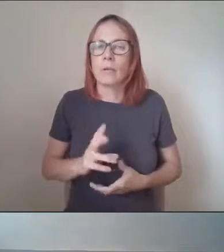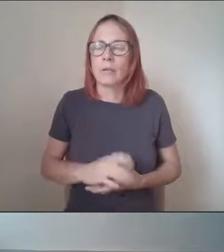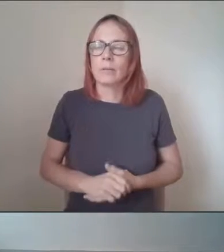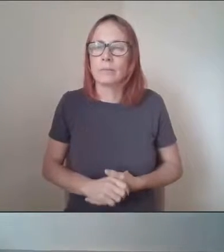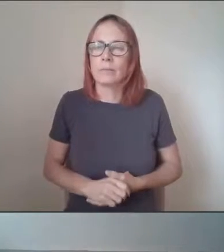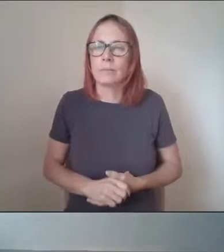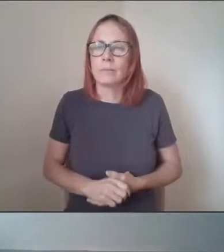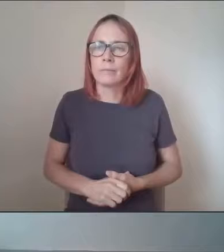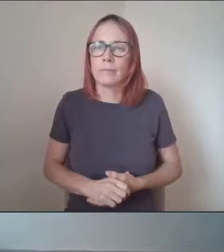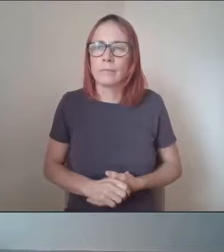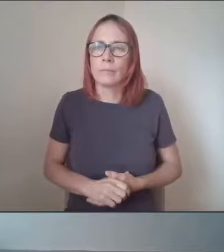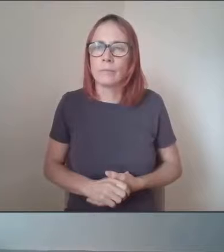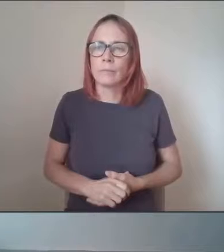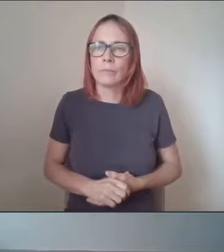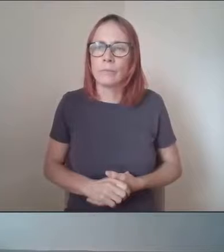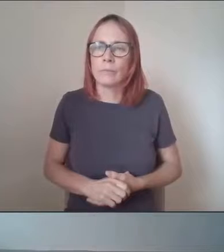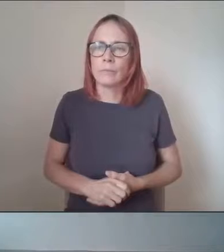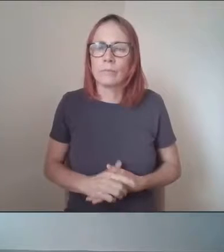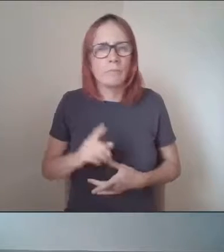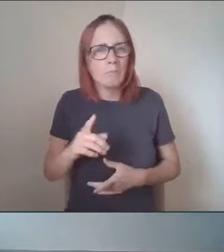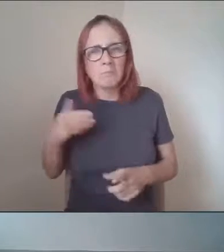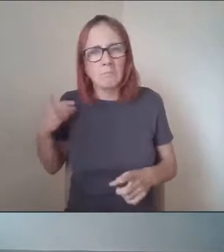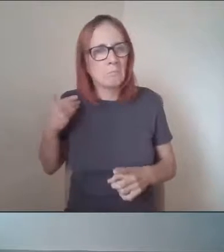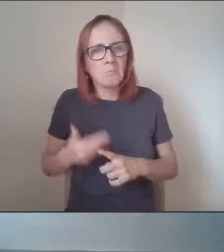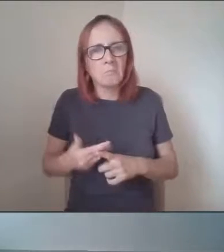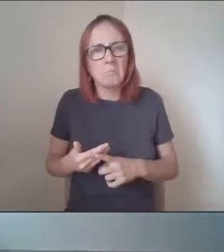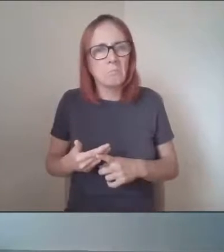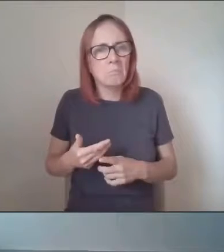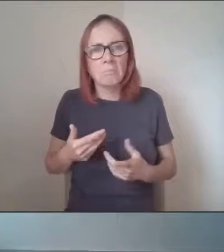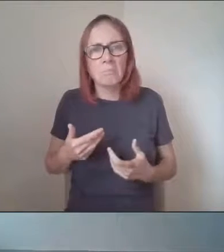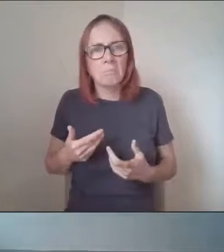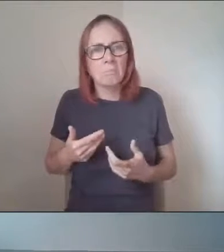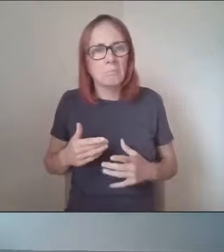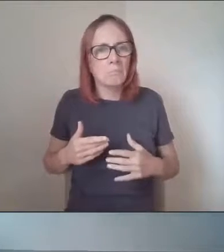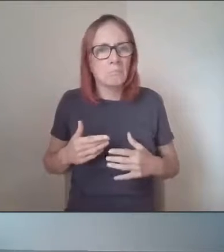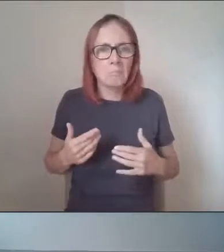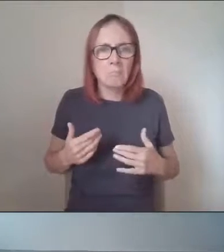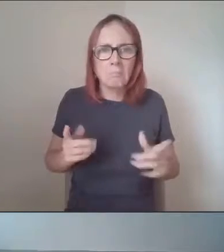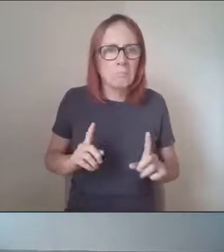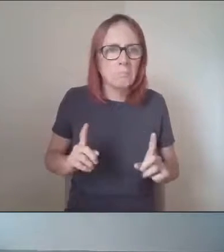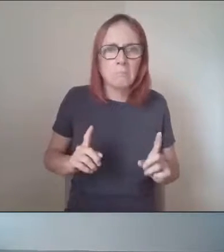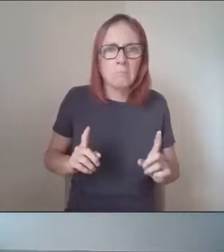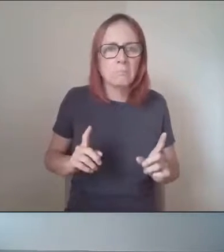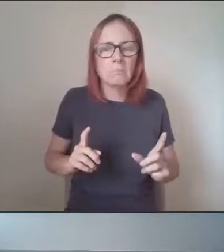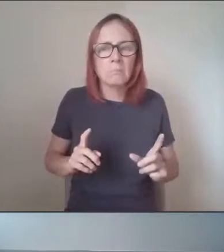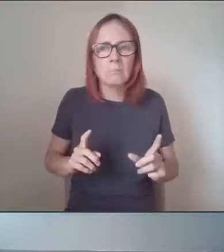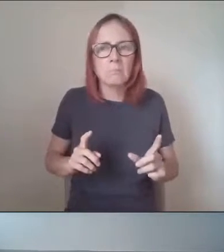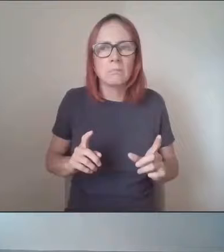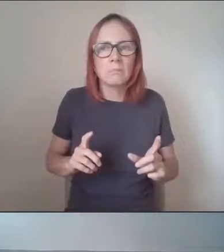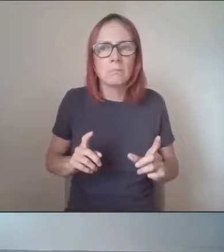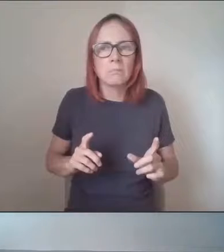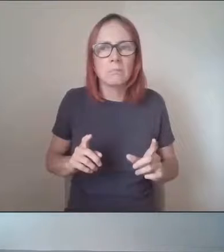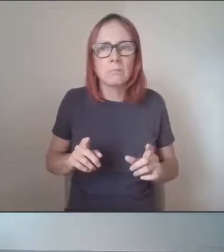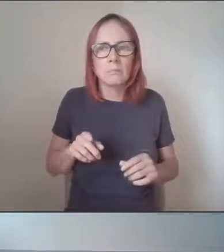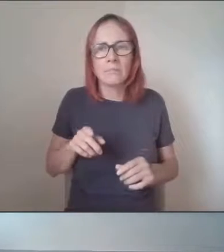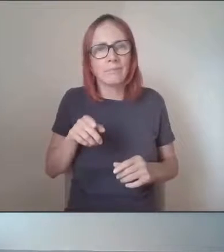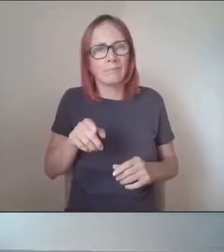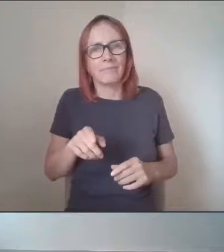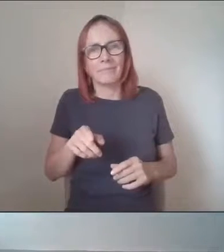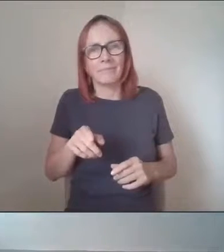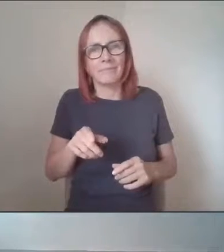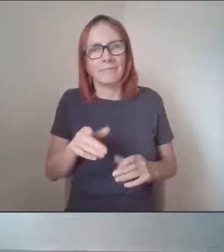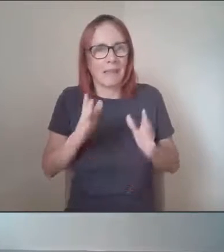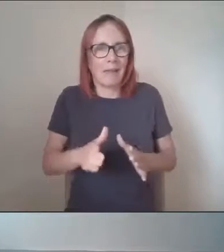So how has it been for yourselves and for the volunteers? Because obviously you had to stay